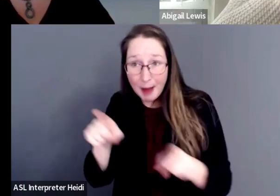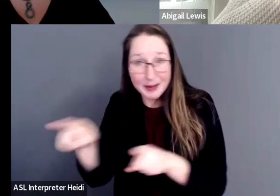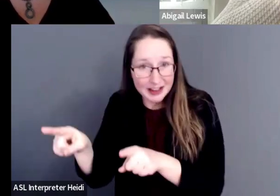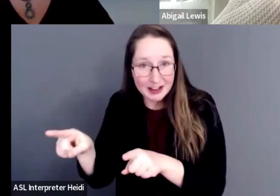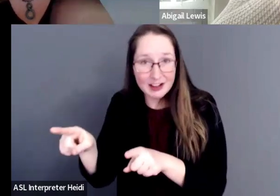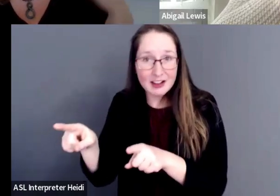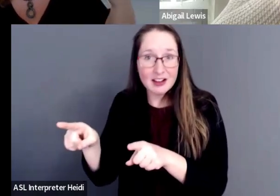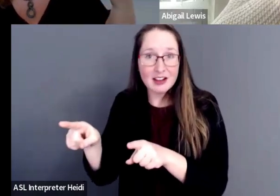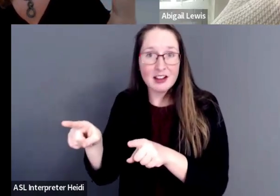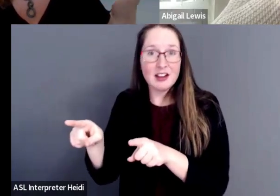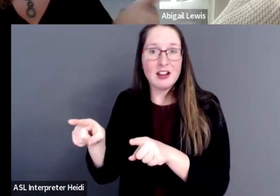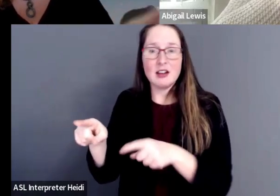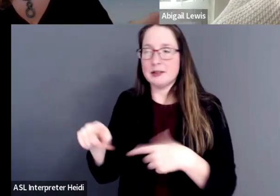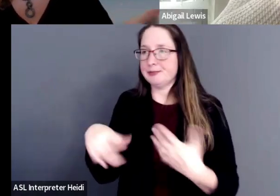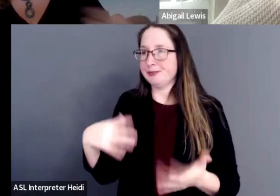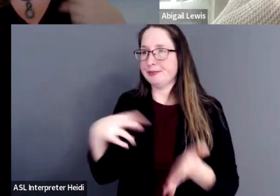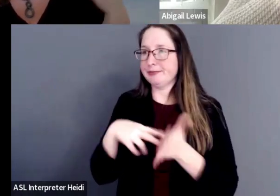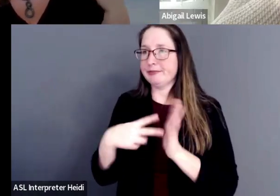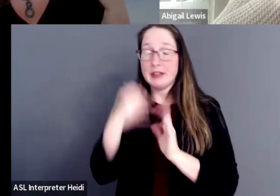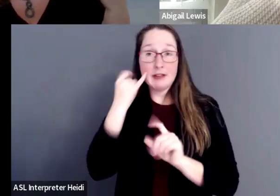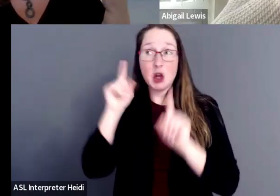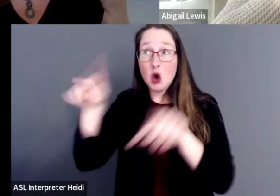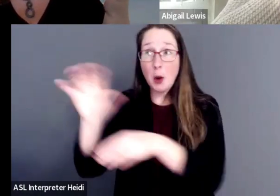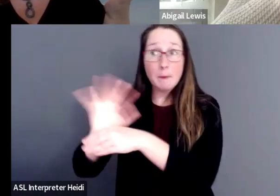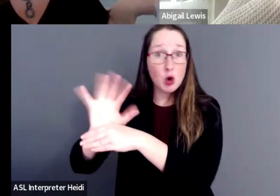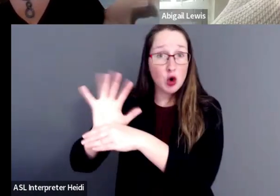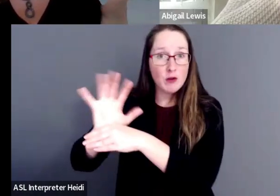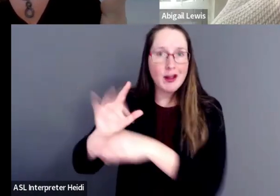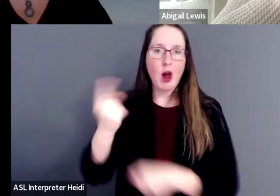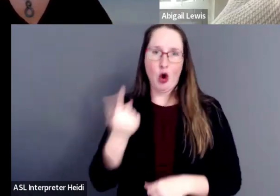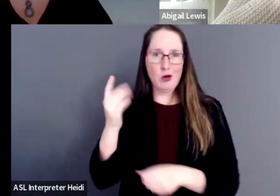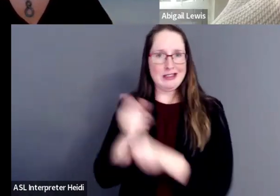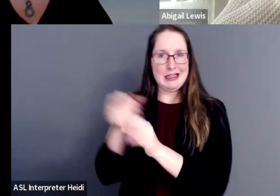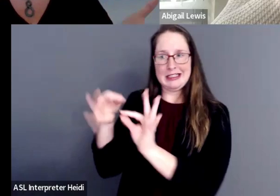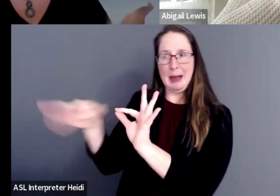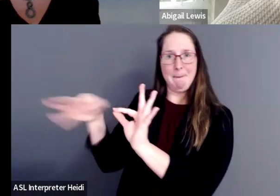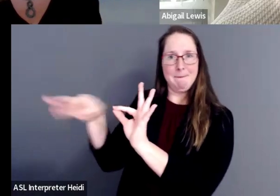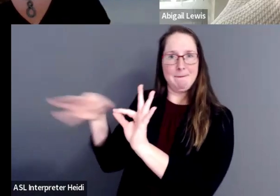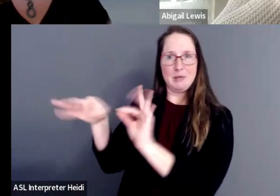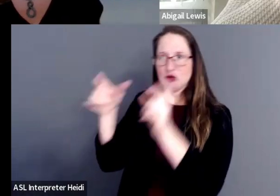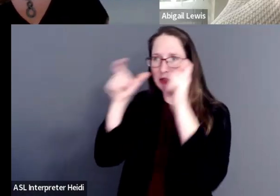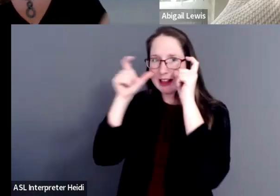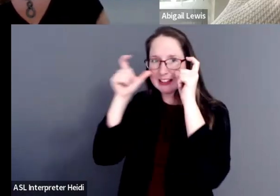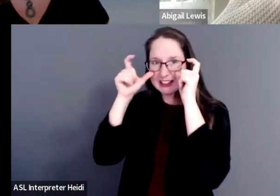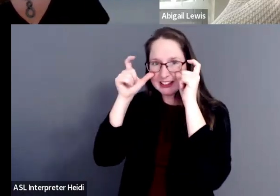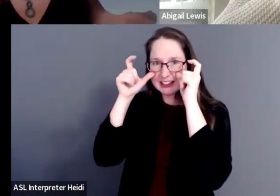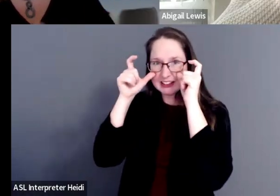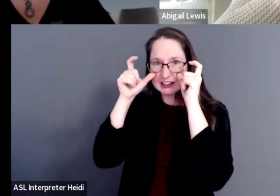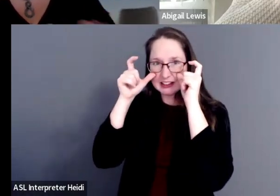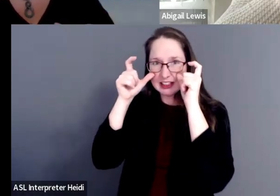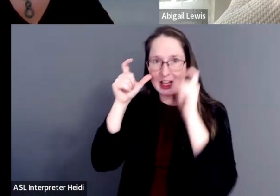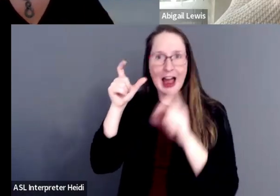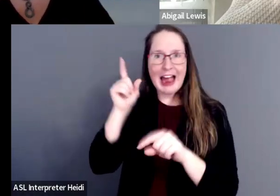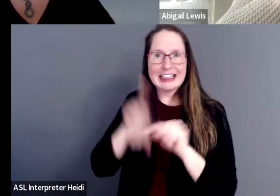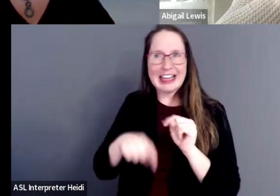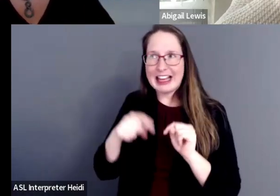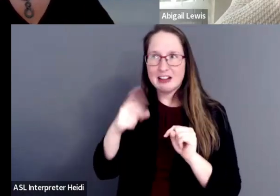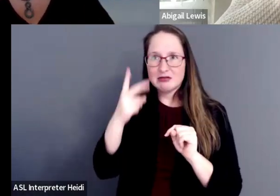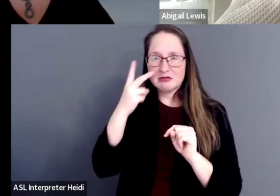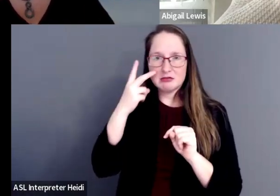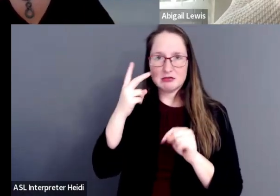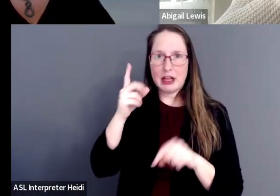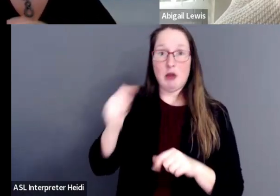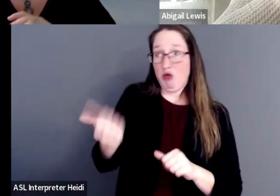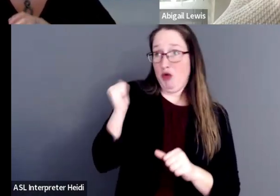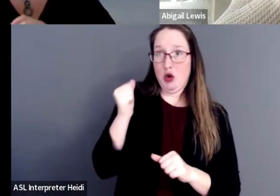whether it is if I go to the movies, I always get caption glasses. I will not see a movie at all or any